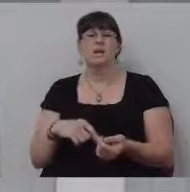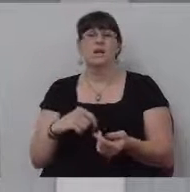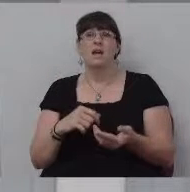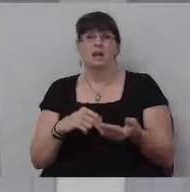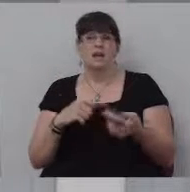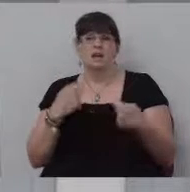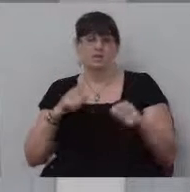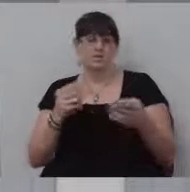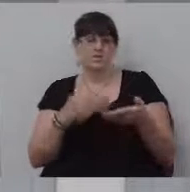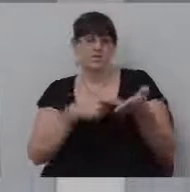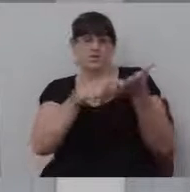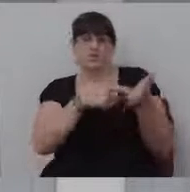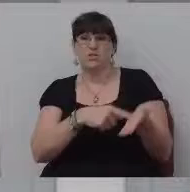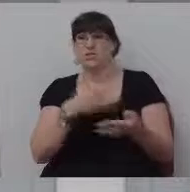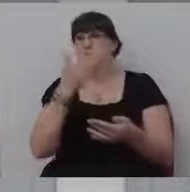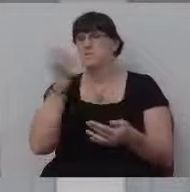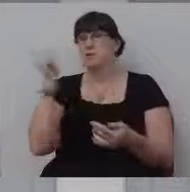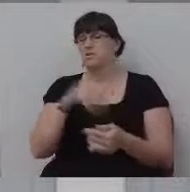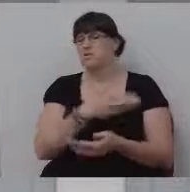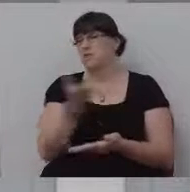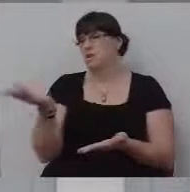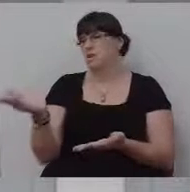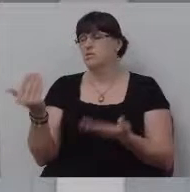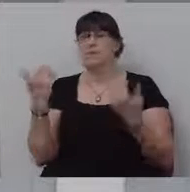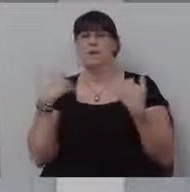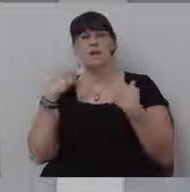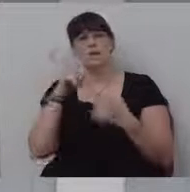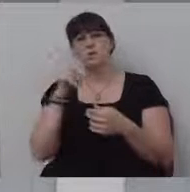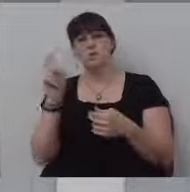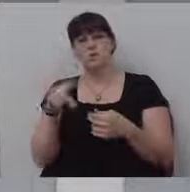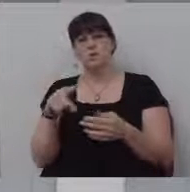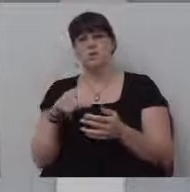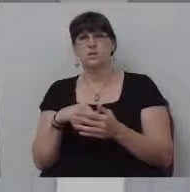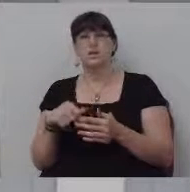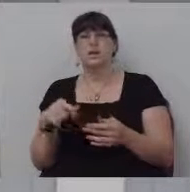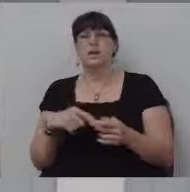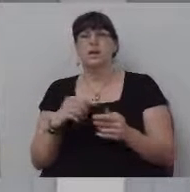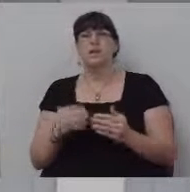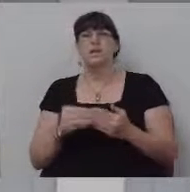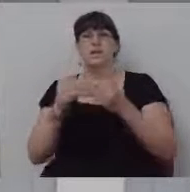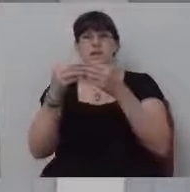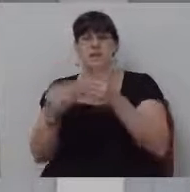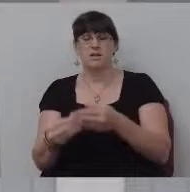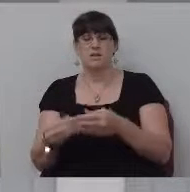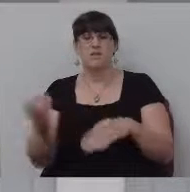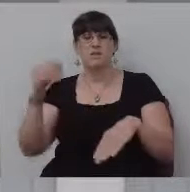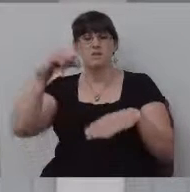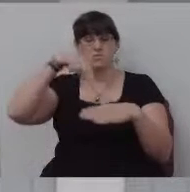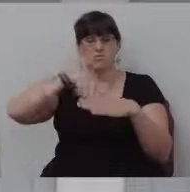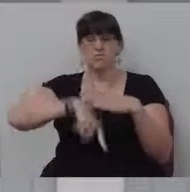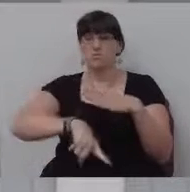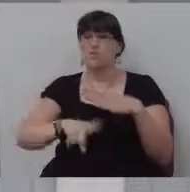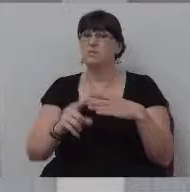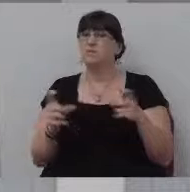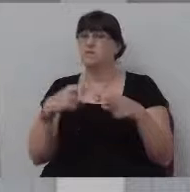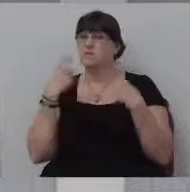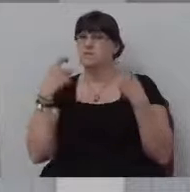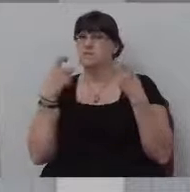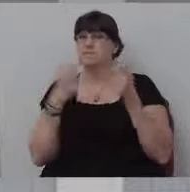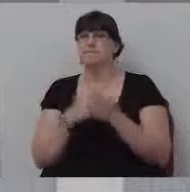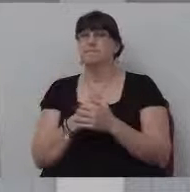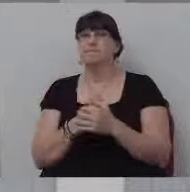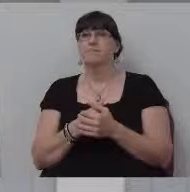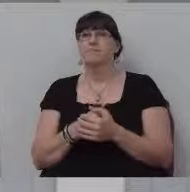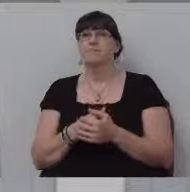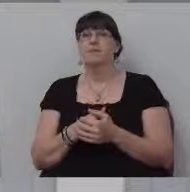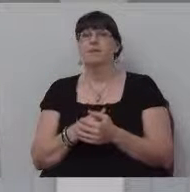as being better than anyone else. He had some questions and those questions really led him into some pretty serious sins. In Ecclesiastes